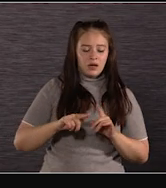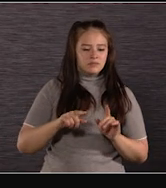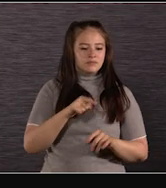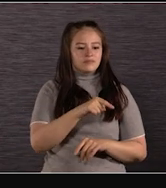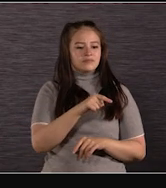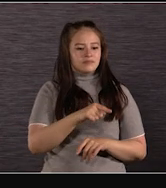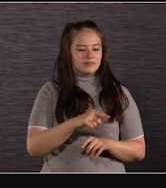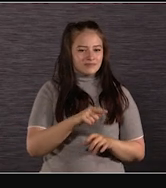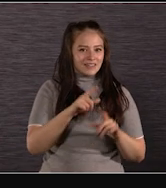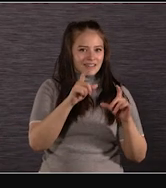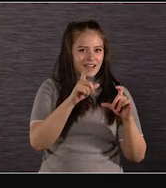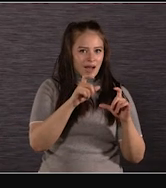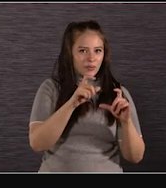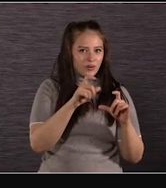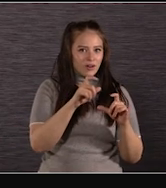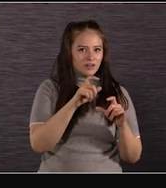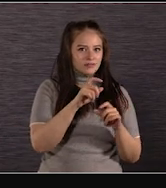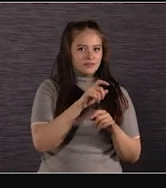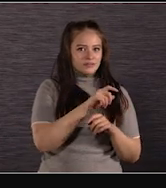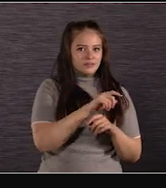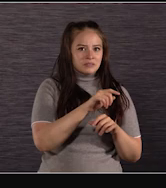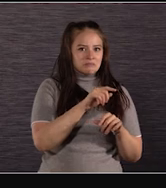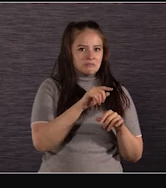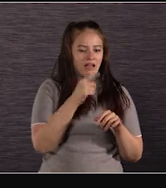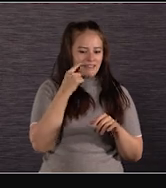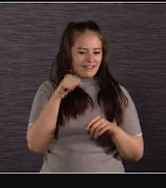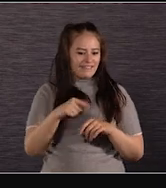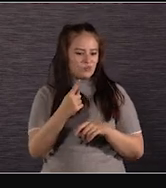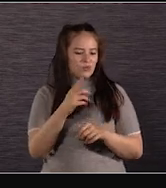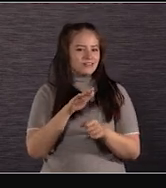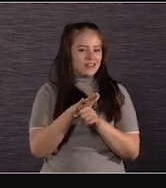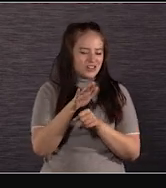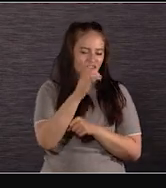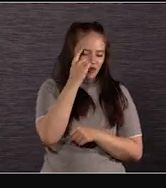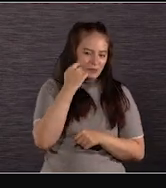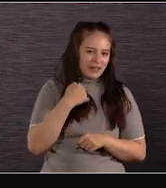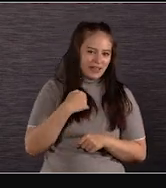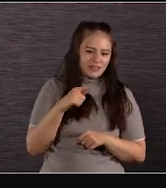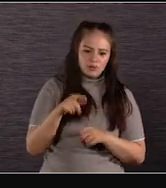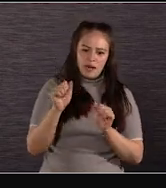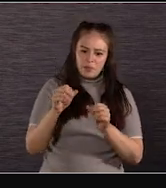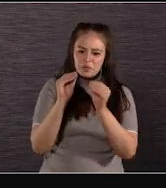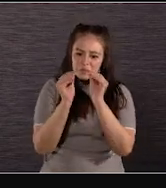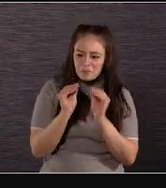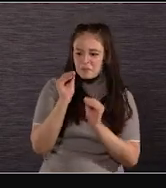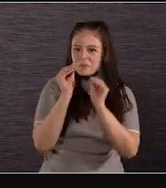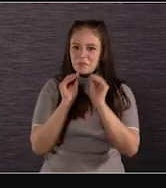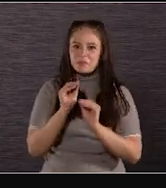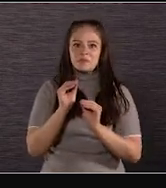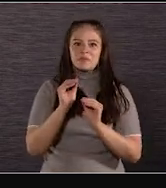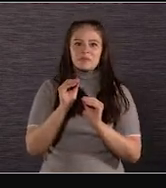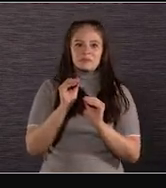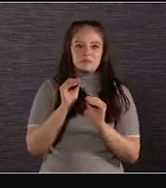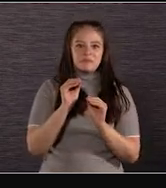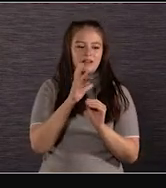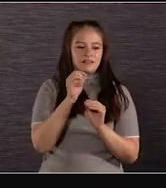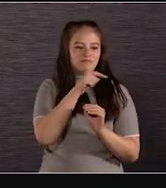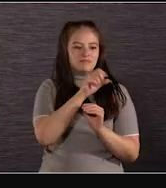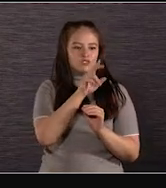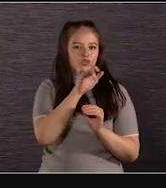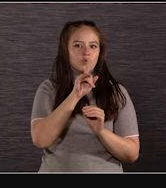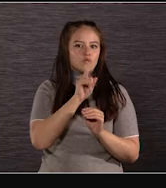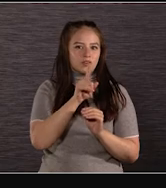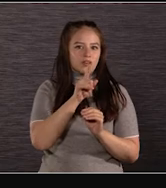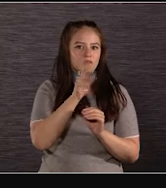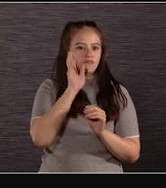I think 45 years of Steadicam is probably enough for me. It has been a little bit easier to rig, and certainly the factory has thought out mounting